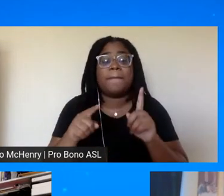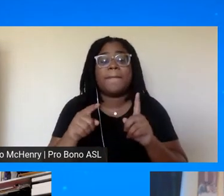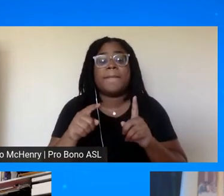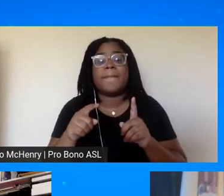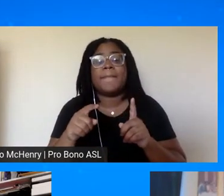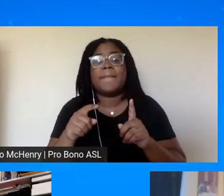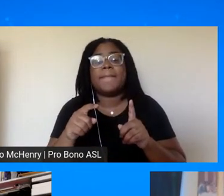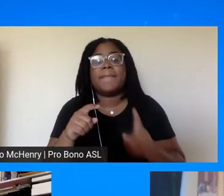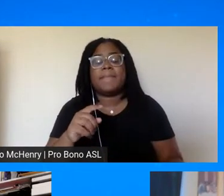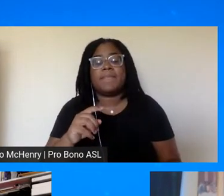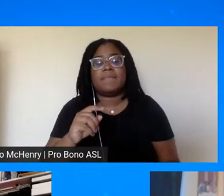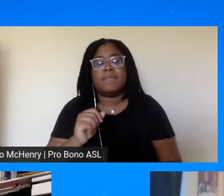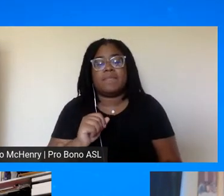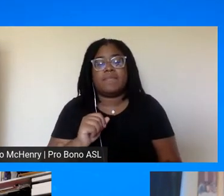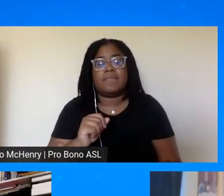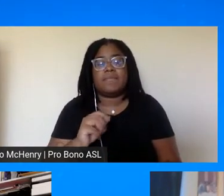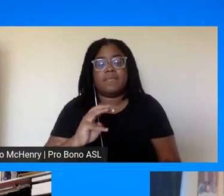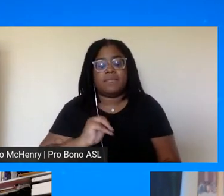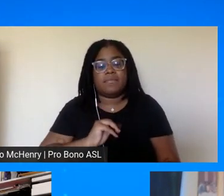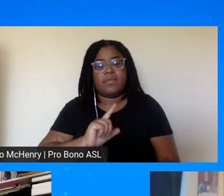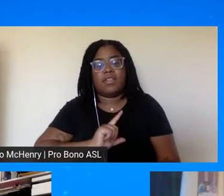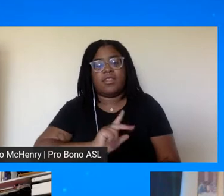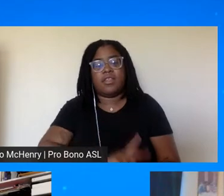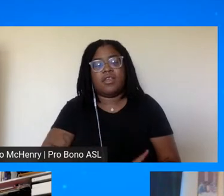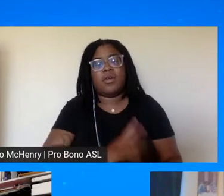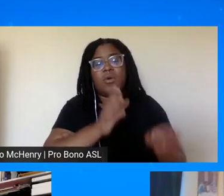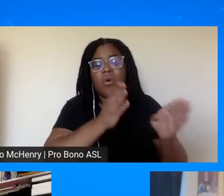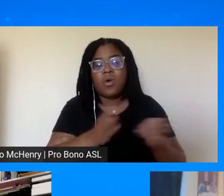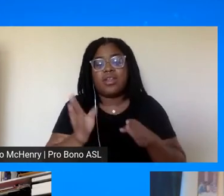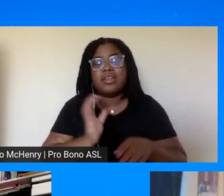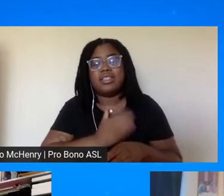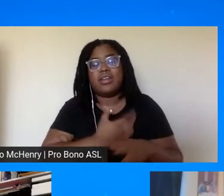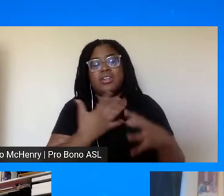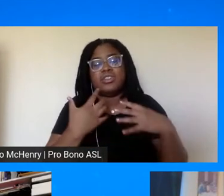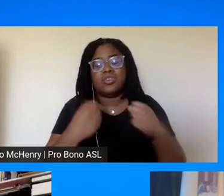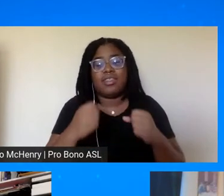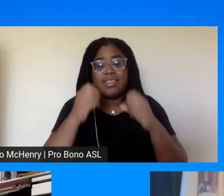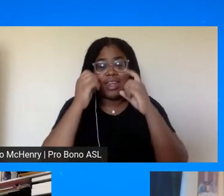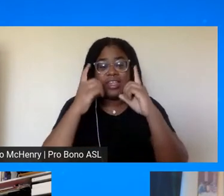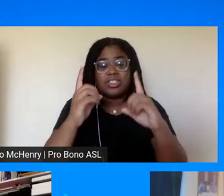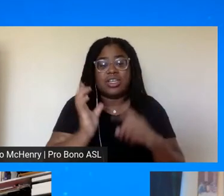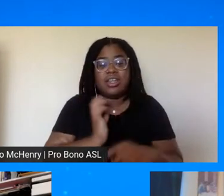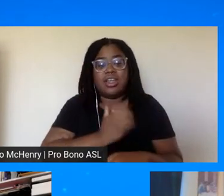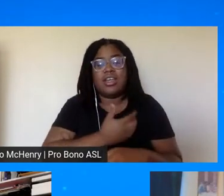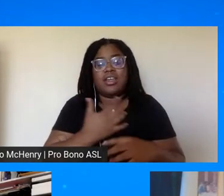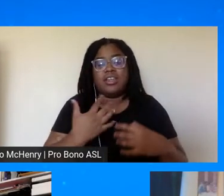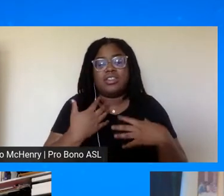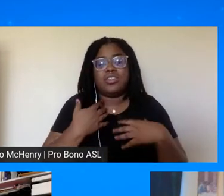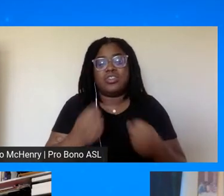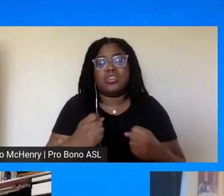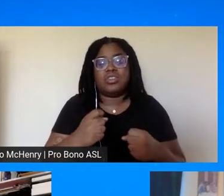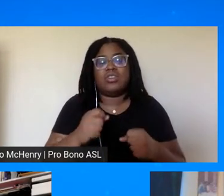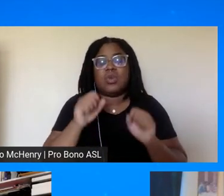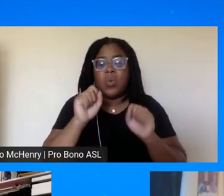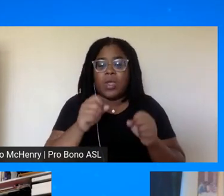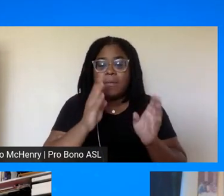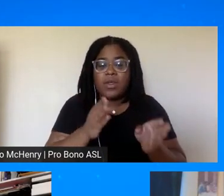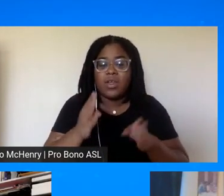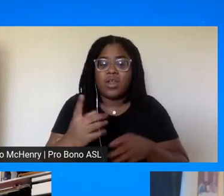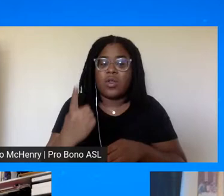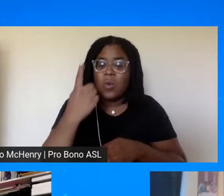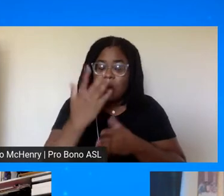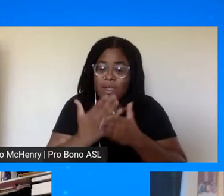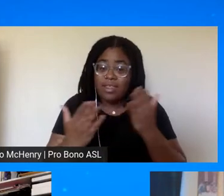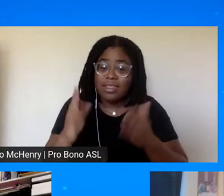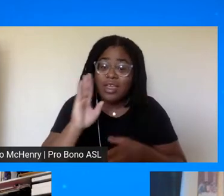about organizing our strength and she talked about being educated on our strengths so we can be well coordinated. So that's one thing we need to